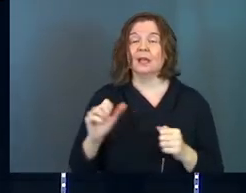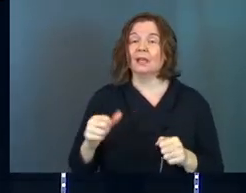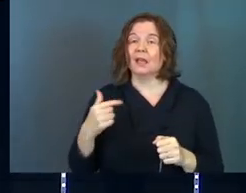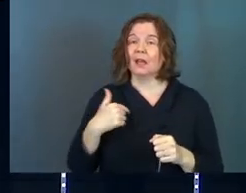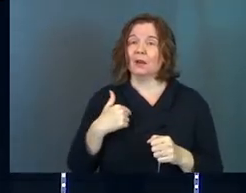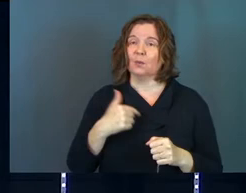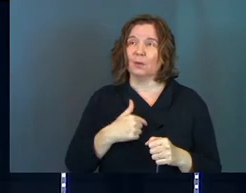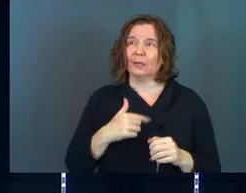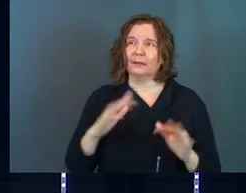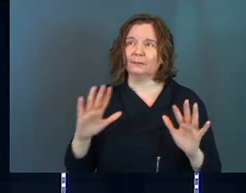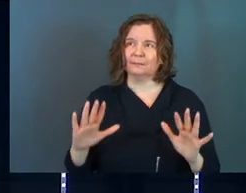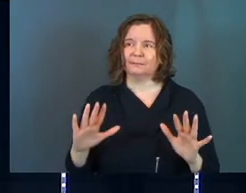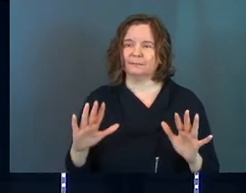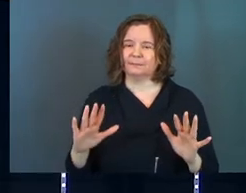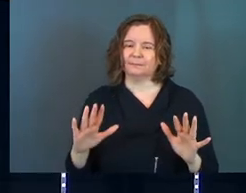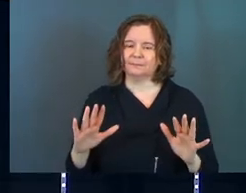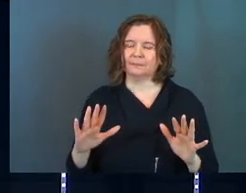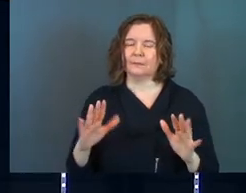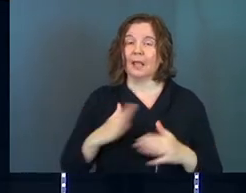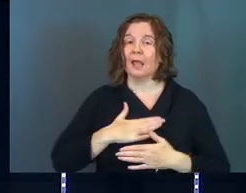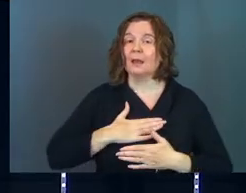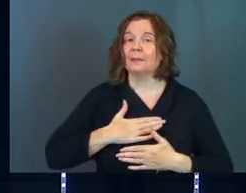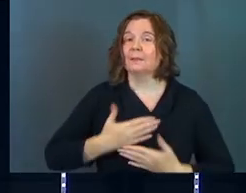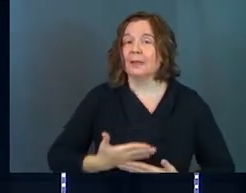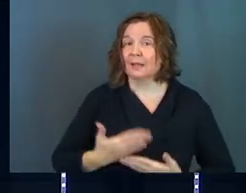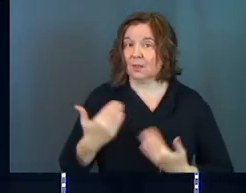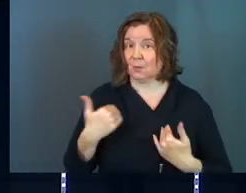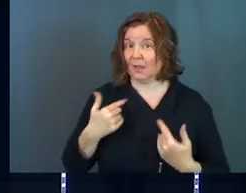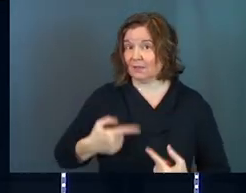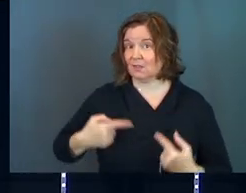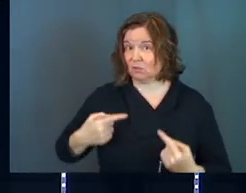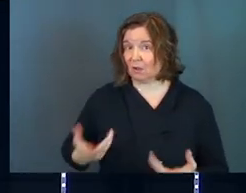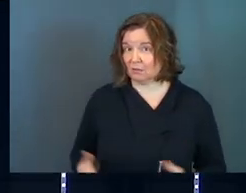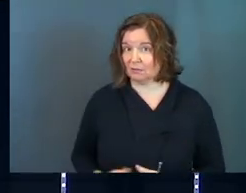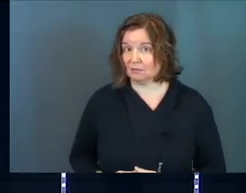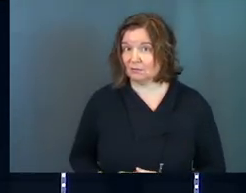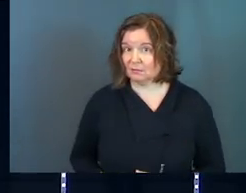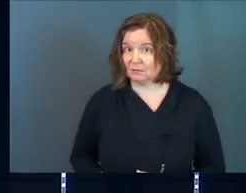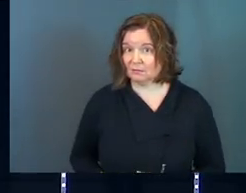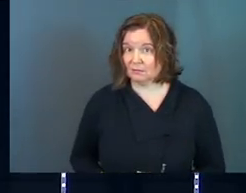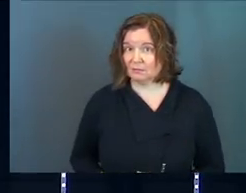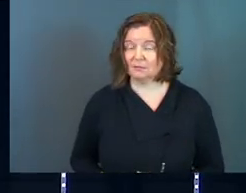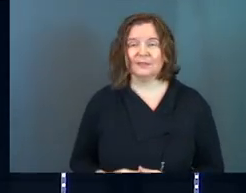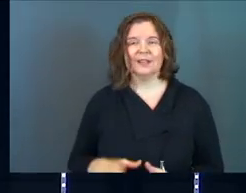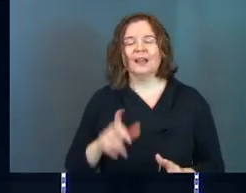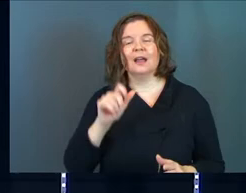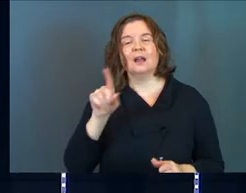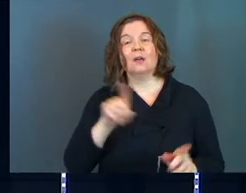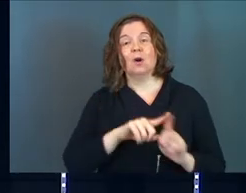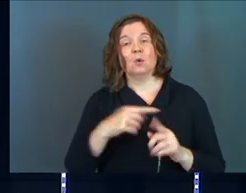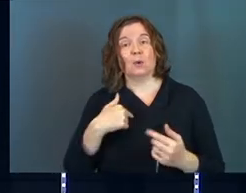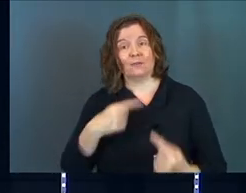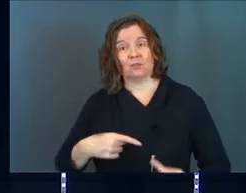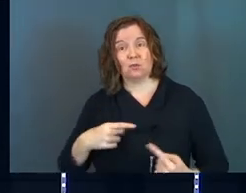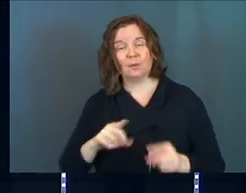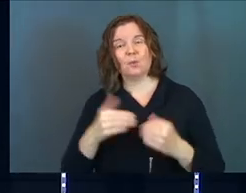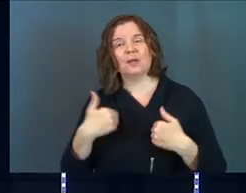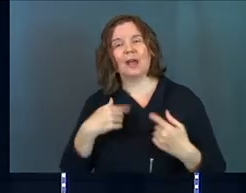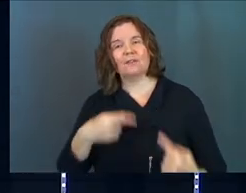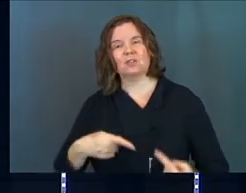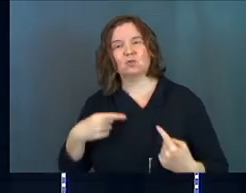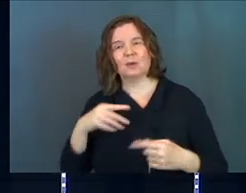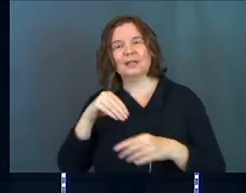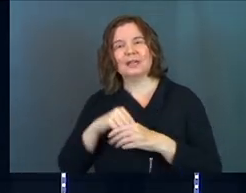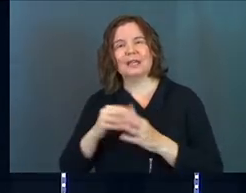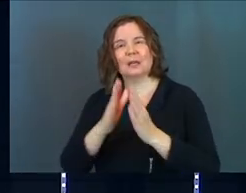Can we admit that we have that struggle? And not only do we have that struggle, we have that